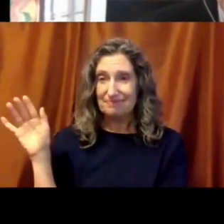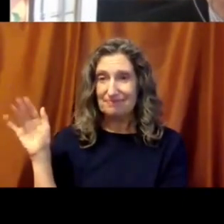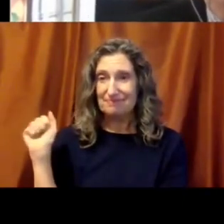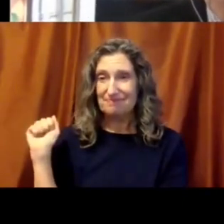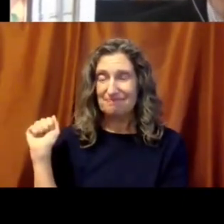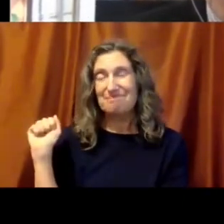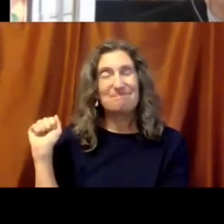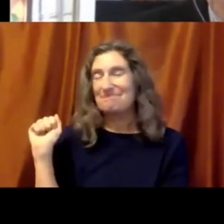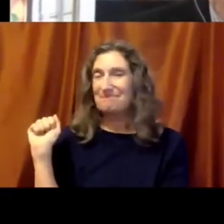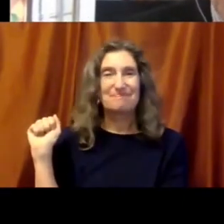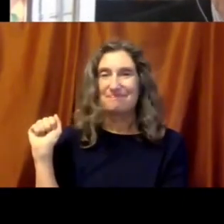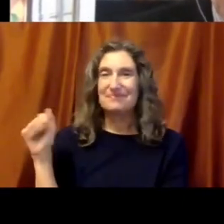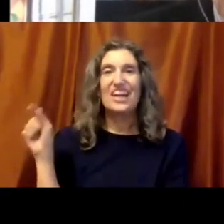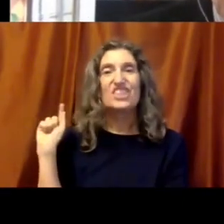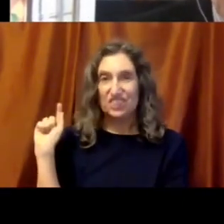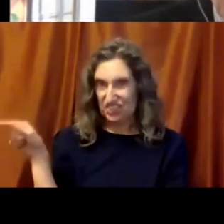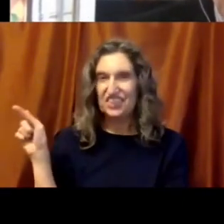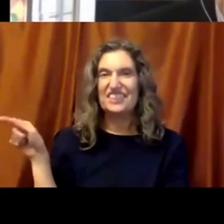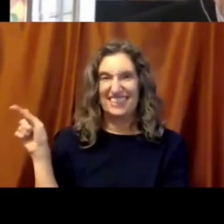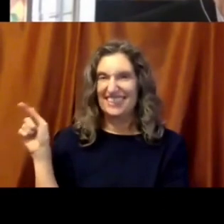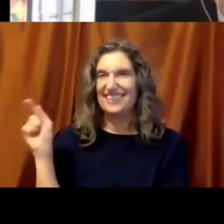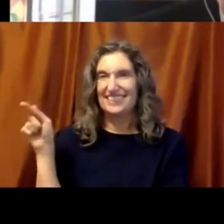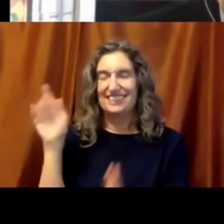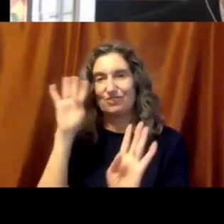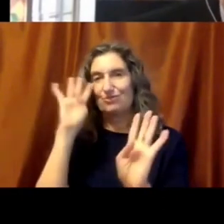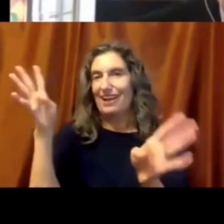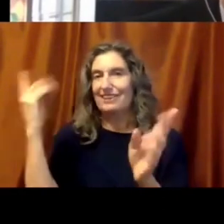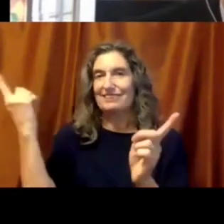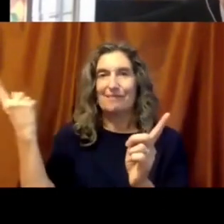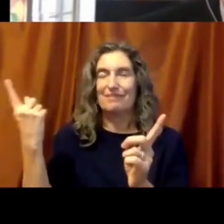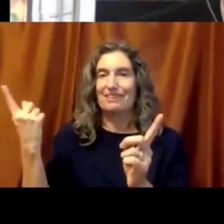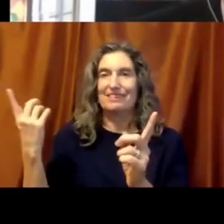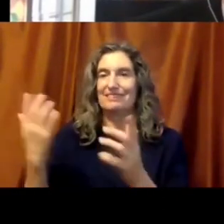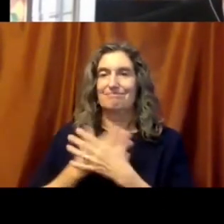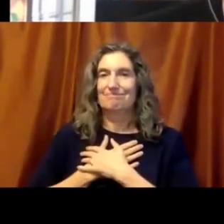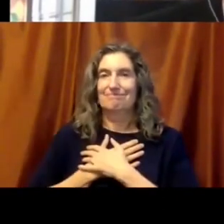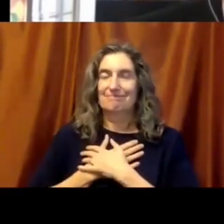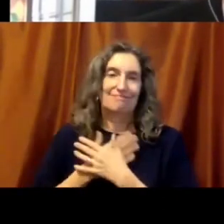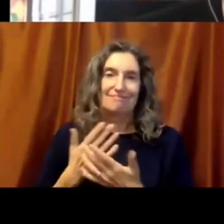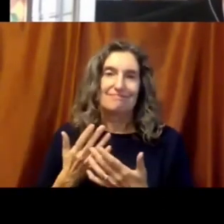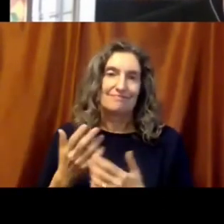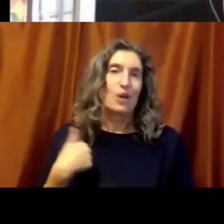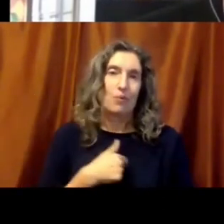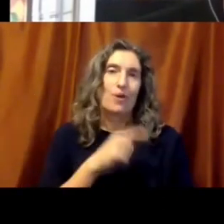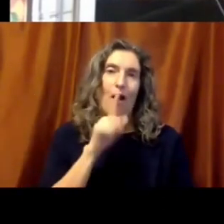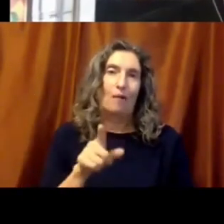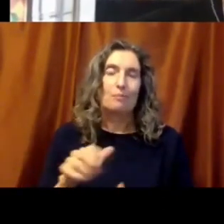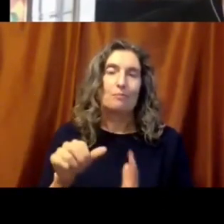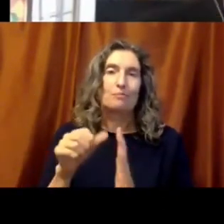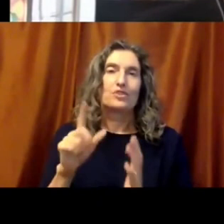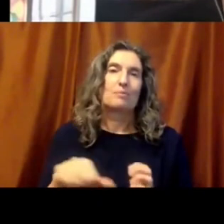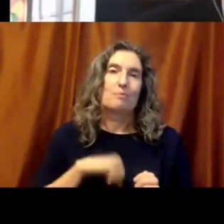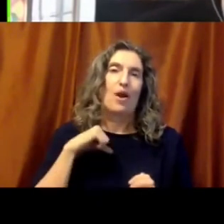You know, she created something there that we as a state can be proud of.